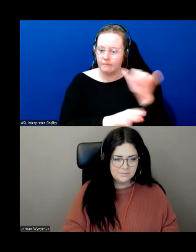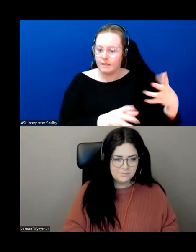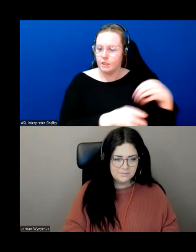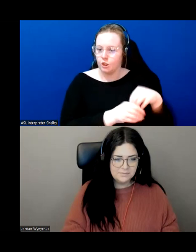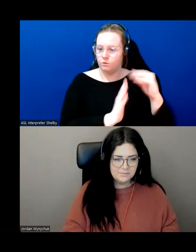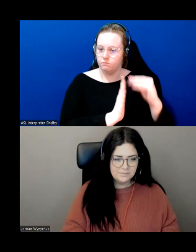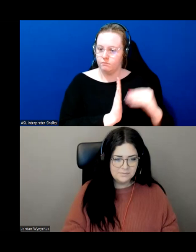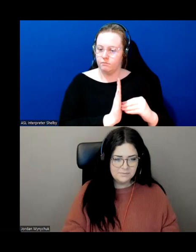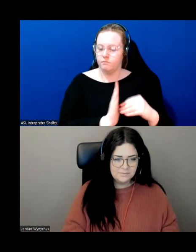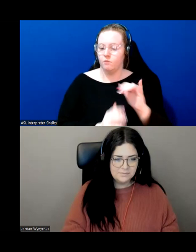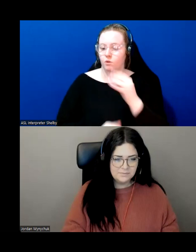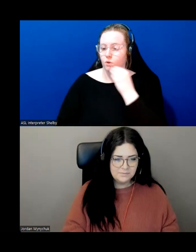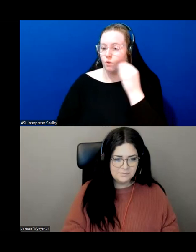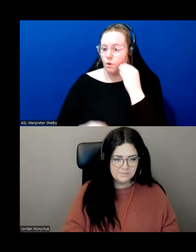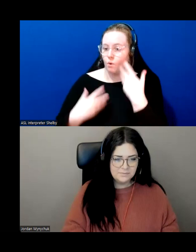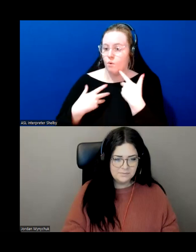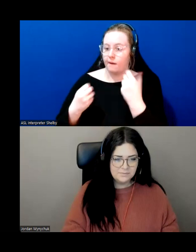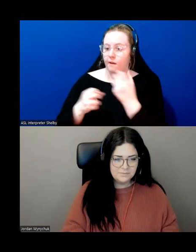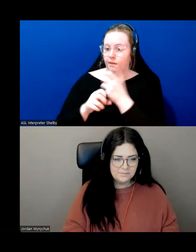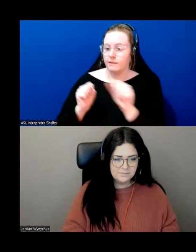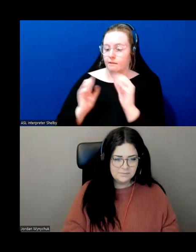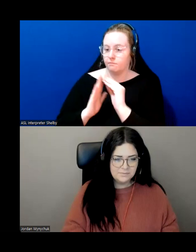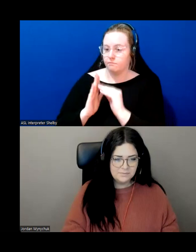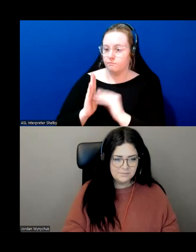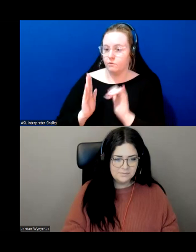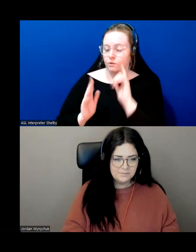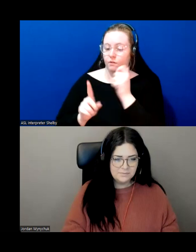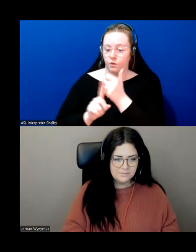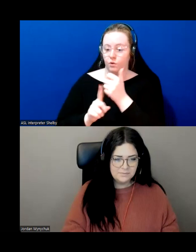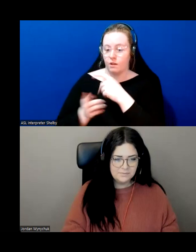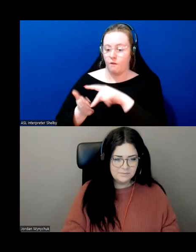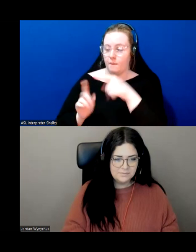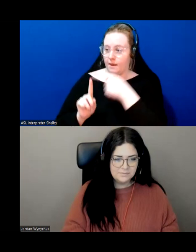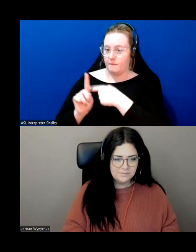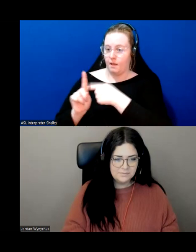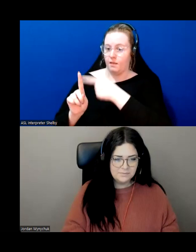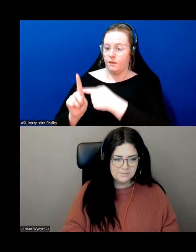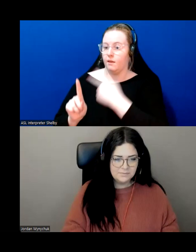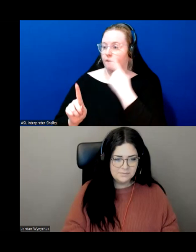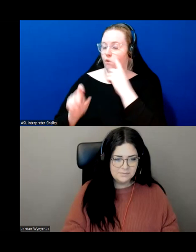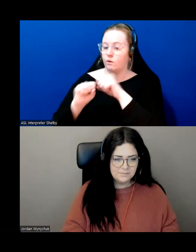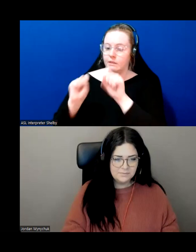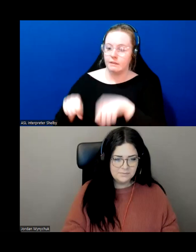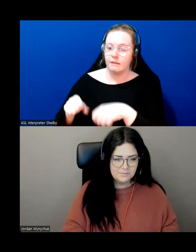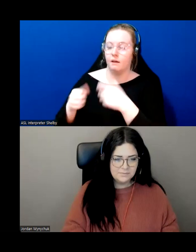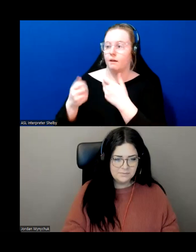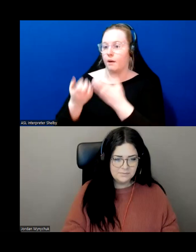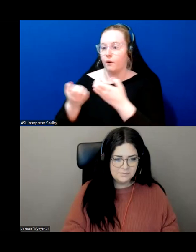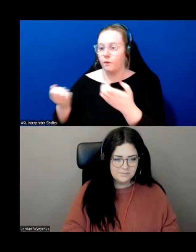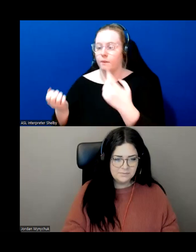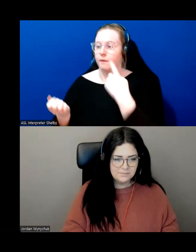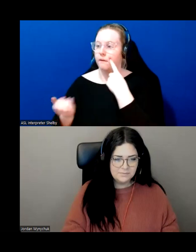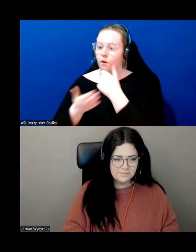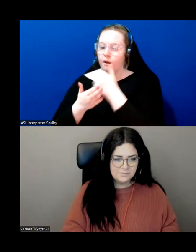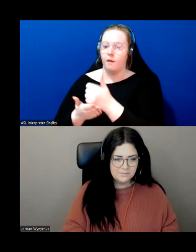where it um if you're you know paying up the monthly charge for a device that will be taken into consideration for